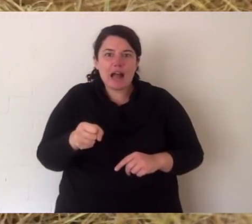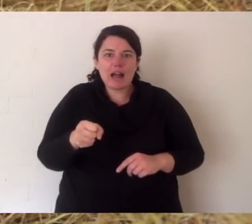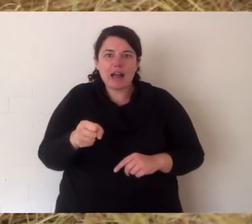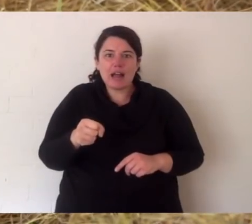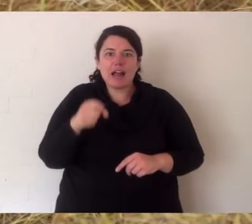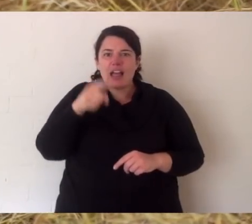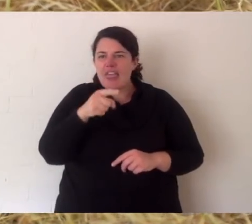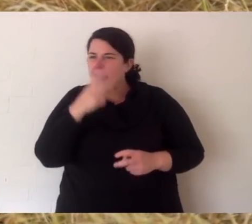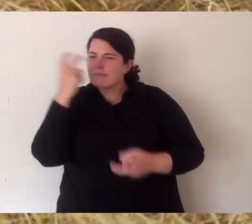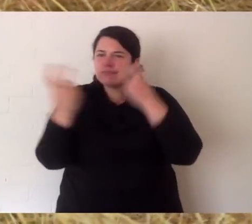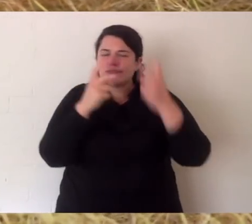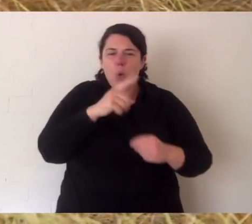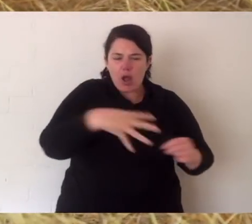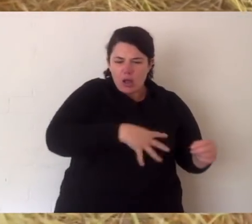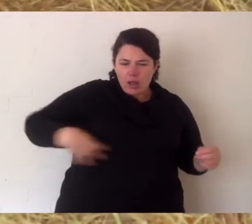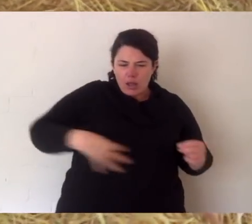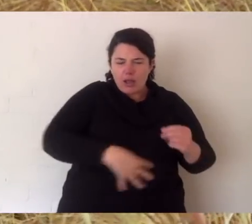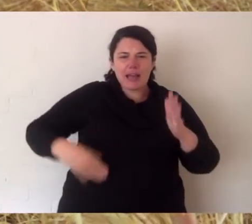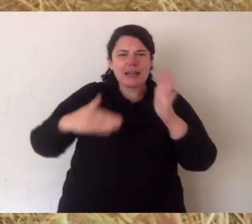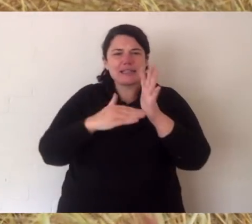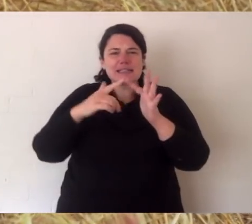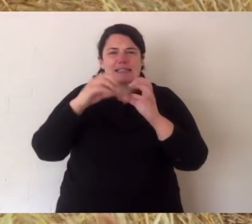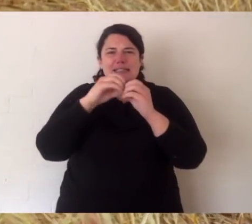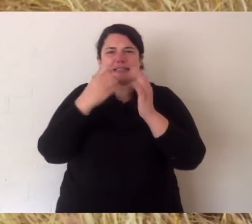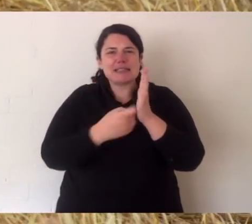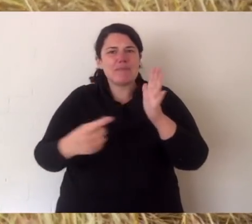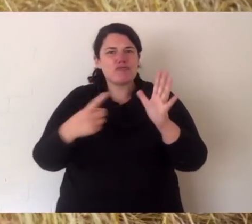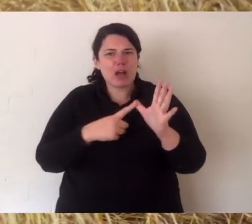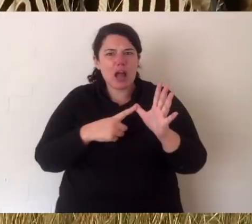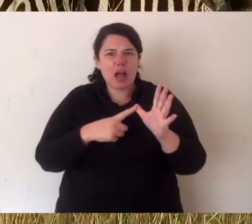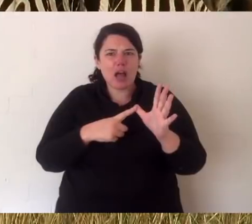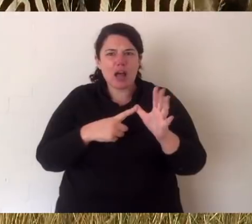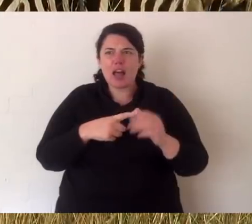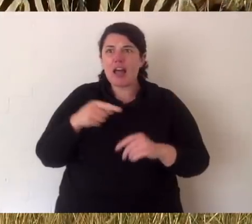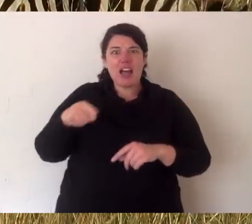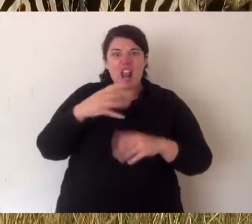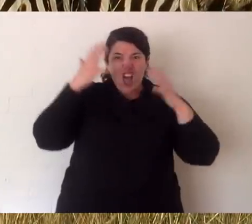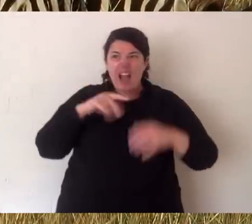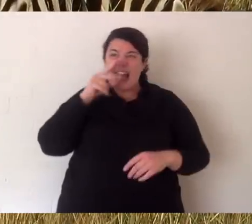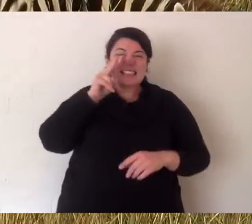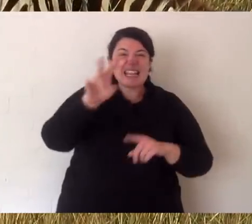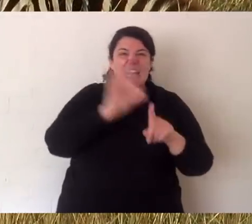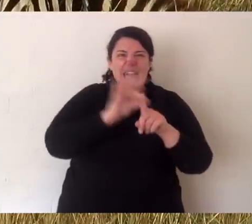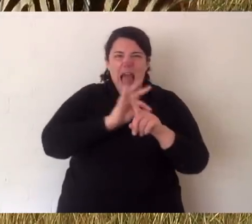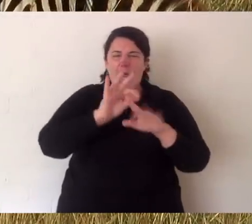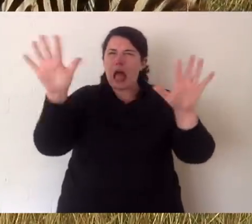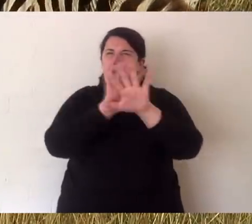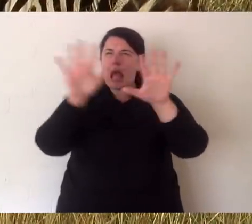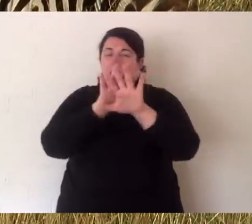in Africa are colorblind. They hunt zebras. Now when zebras are black and white